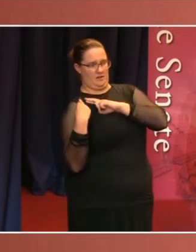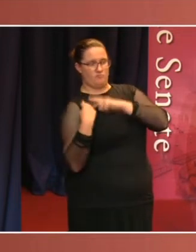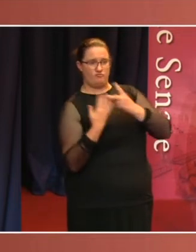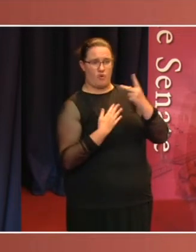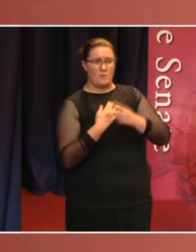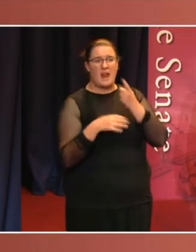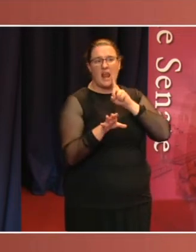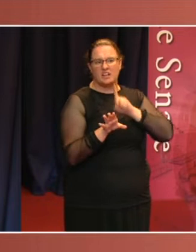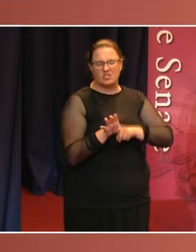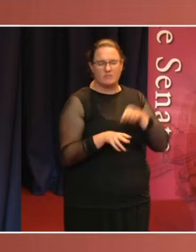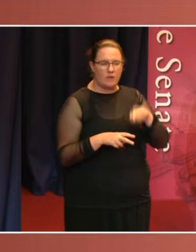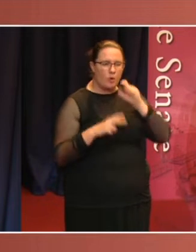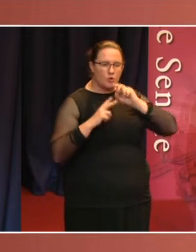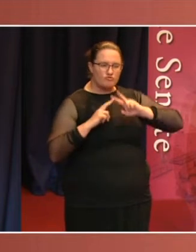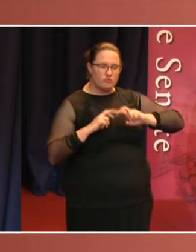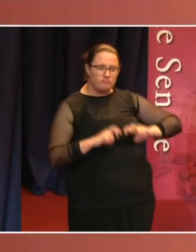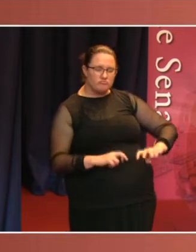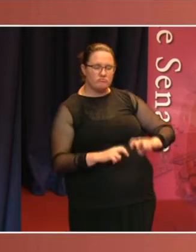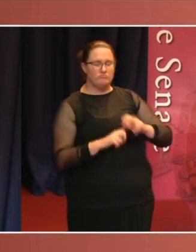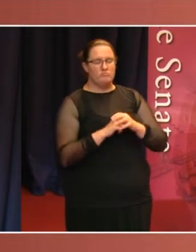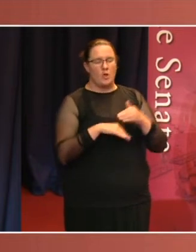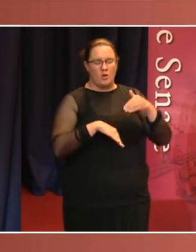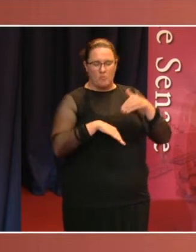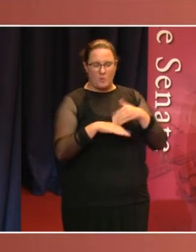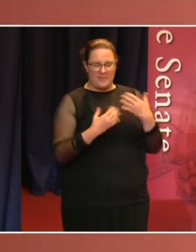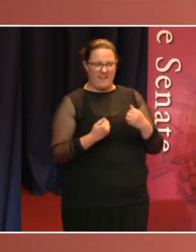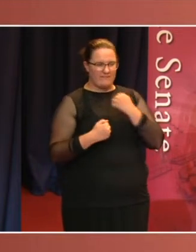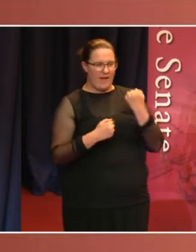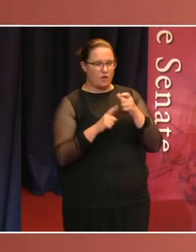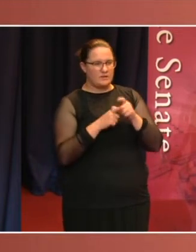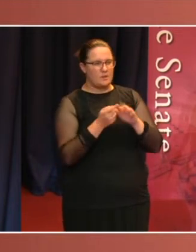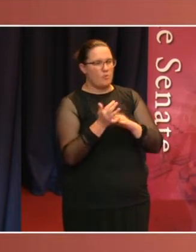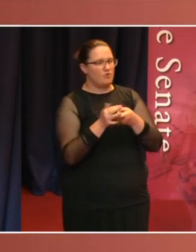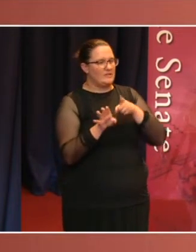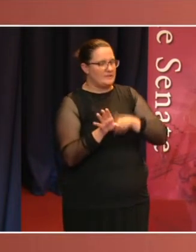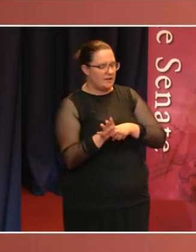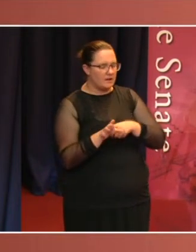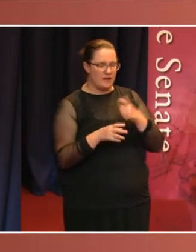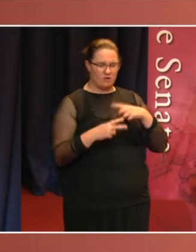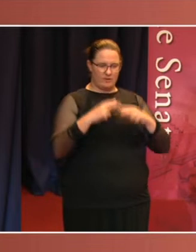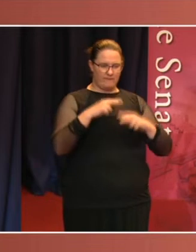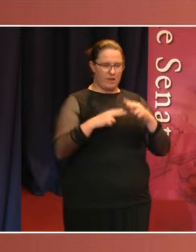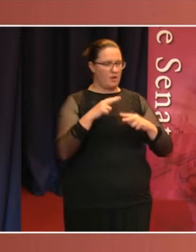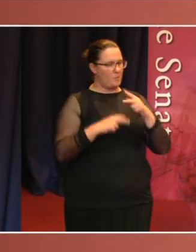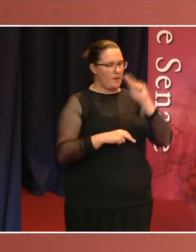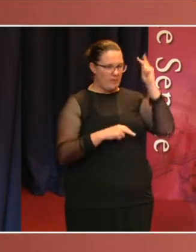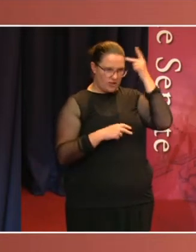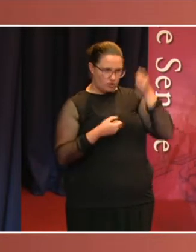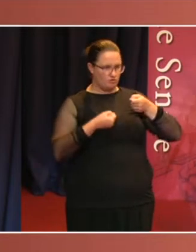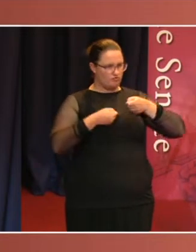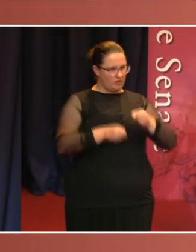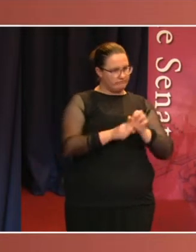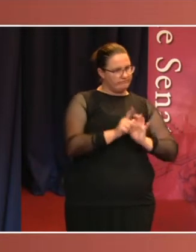research the solutions to our democratic deficit and develop the political strategies to put them into practice.